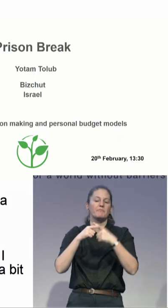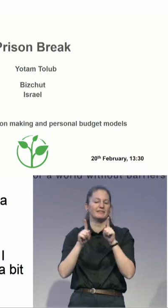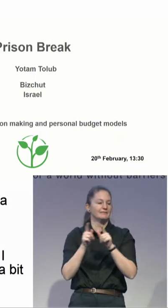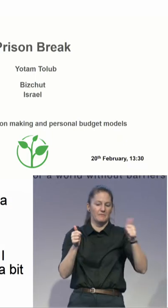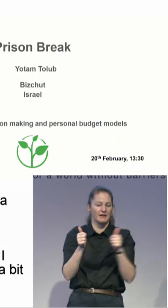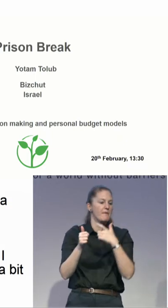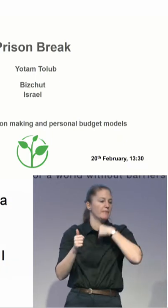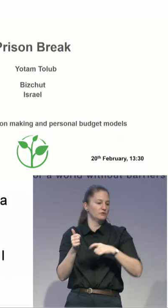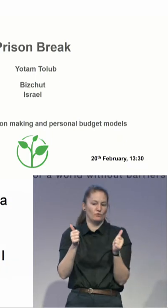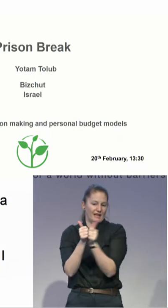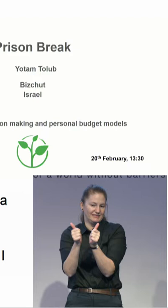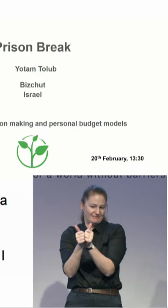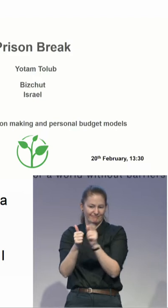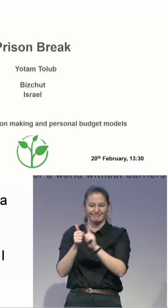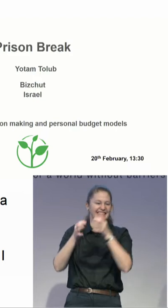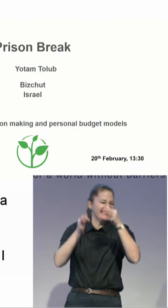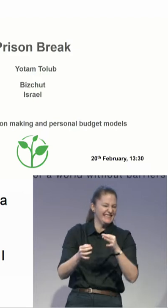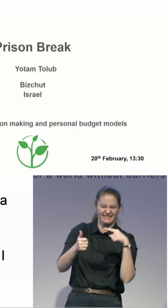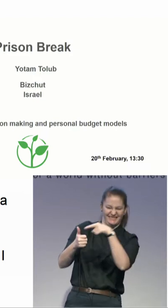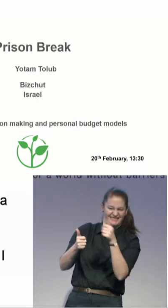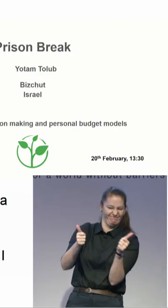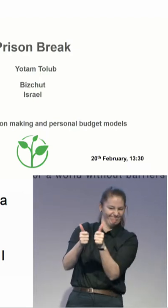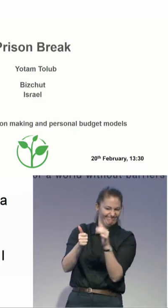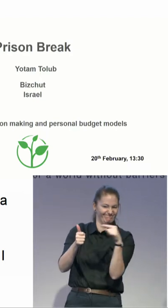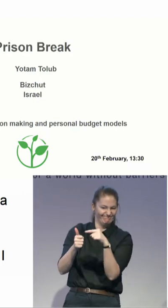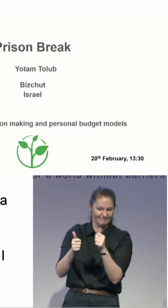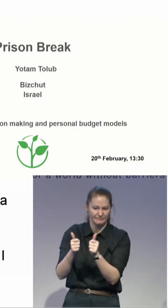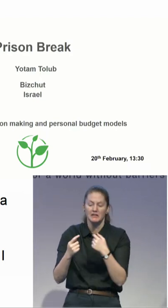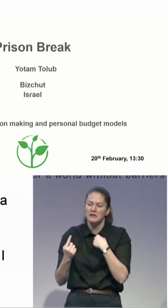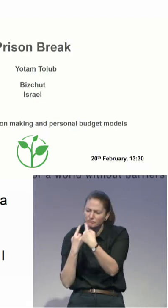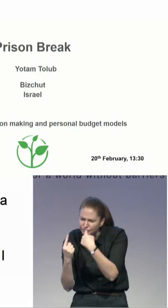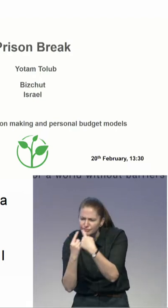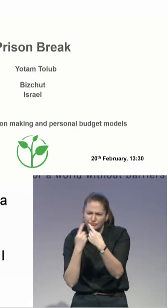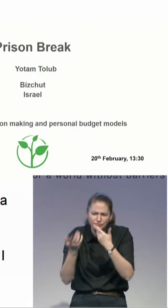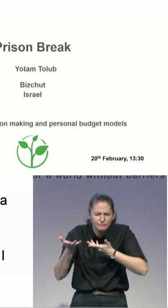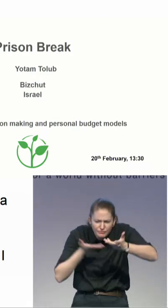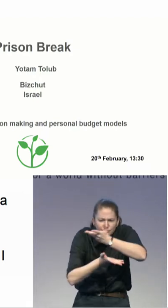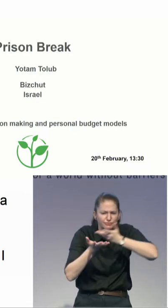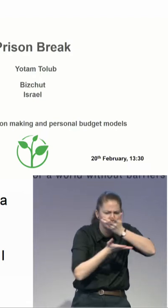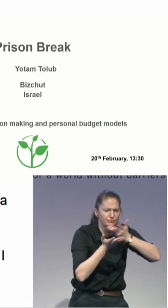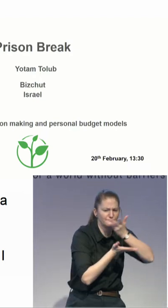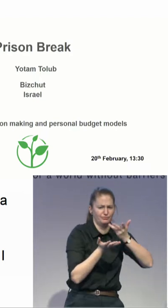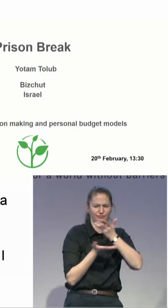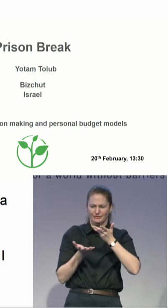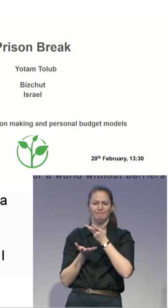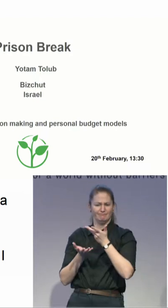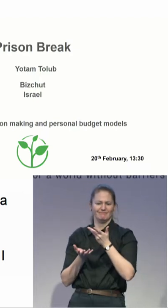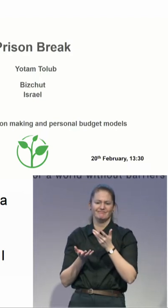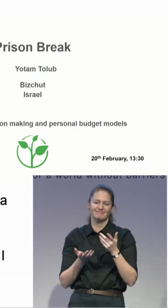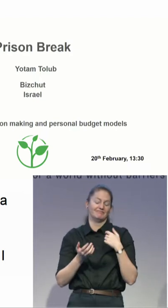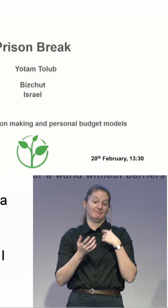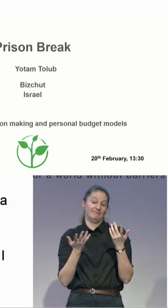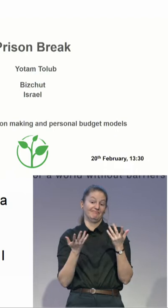life under guardianship, we know that sometimes people use civil death. But what I heard the most was